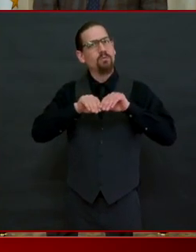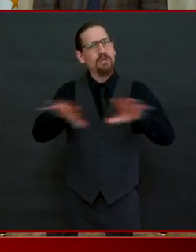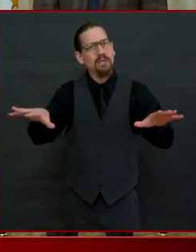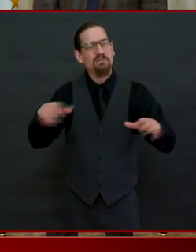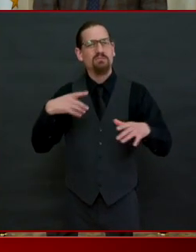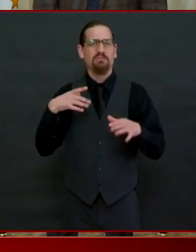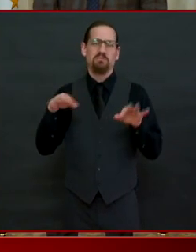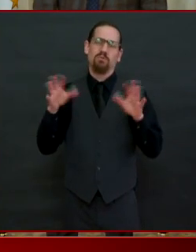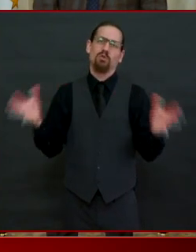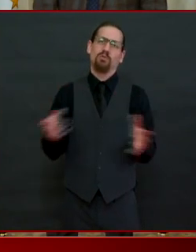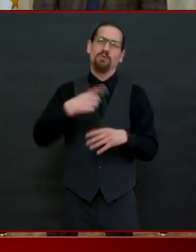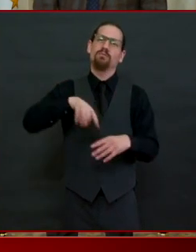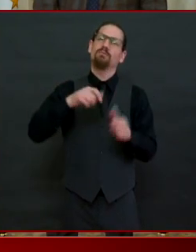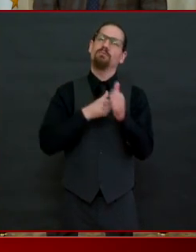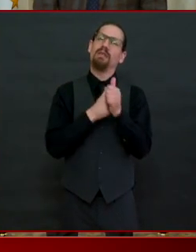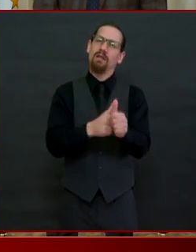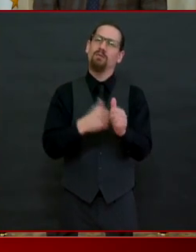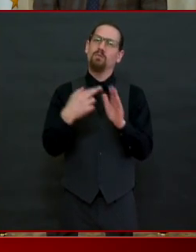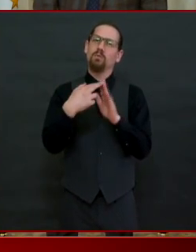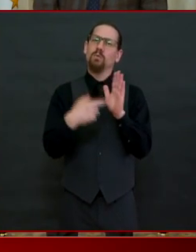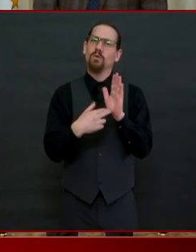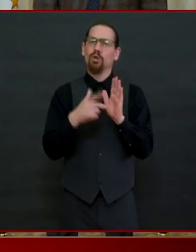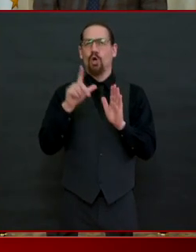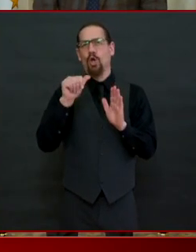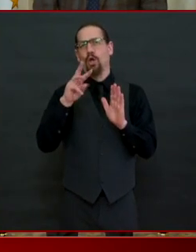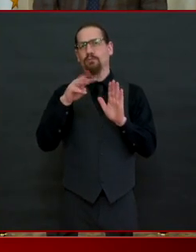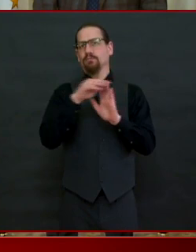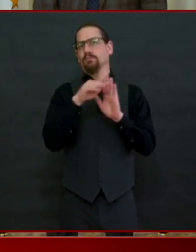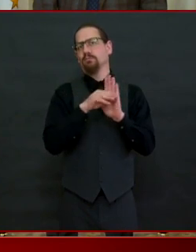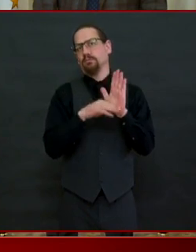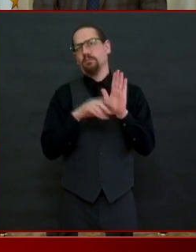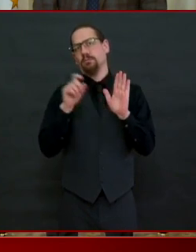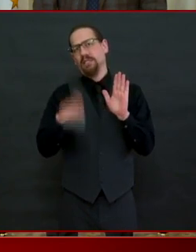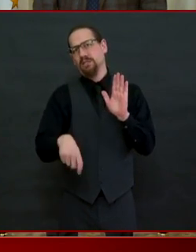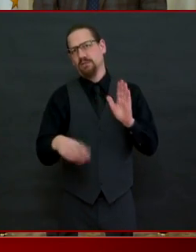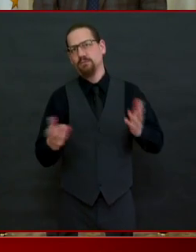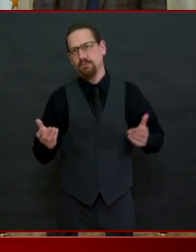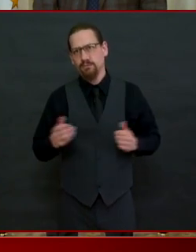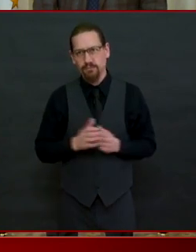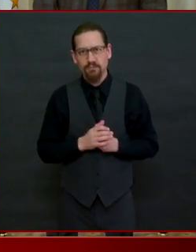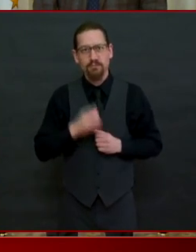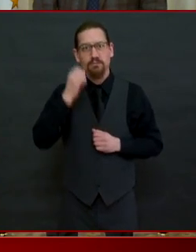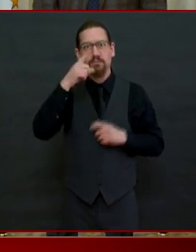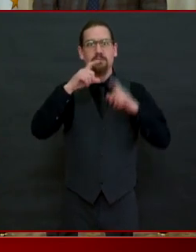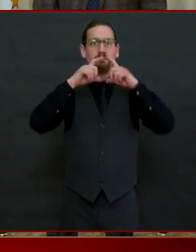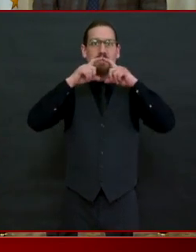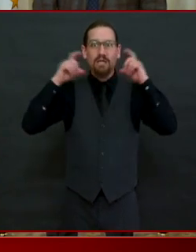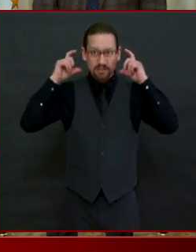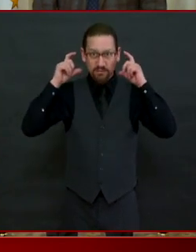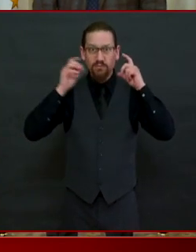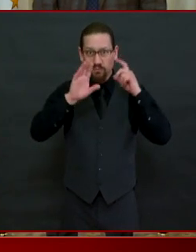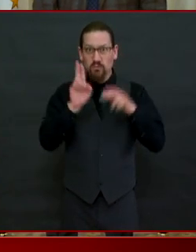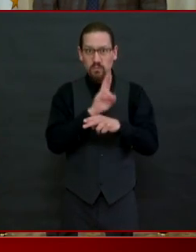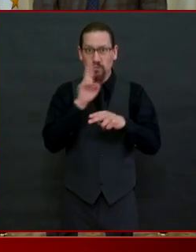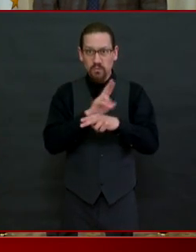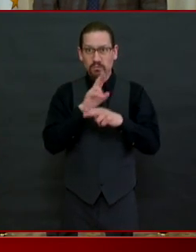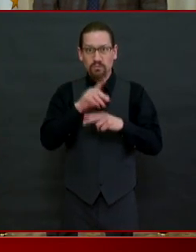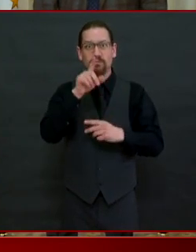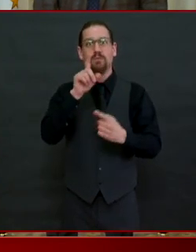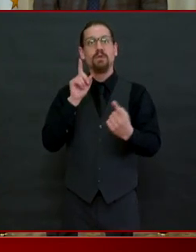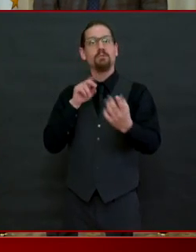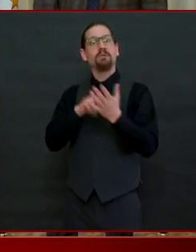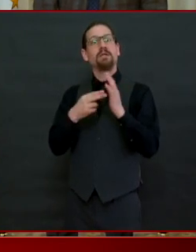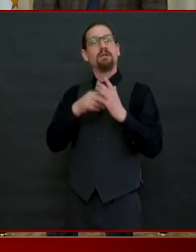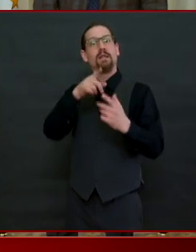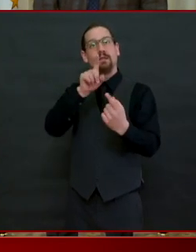cloth face mask will not prevent you from getting the virus if you are in close proximity to somebody who